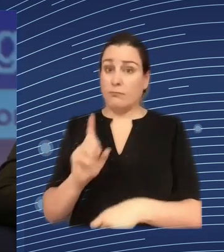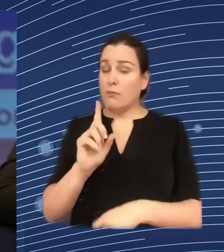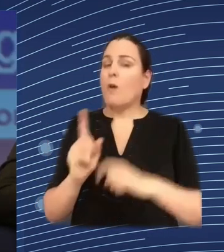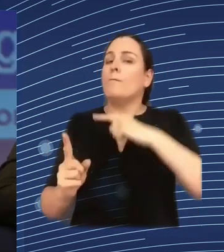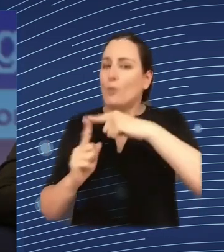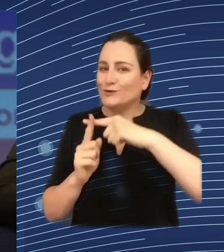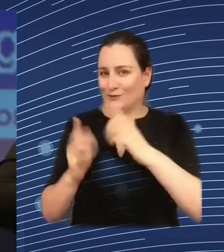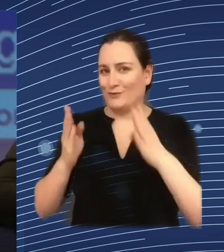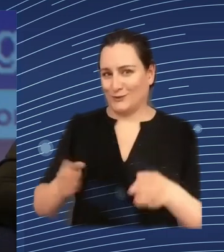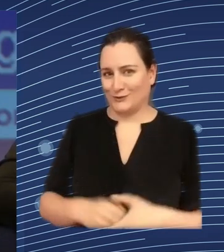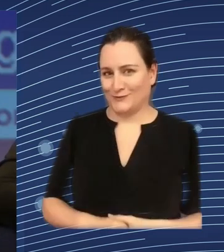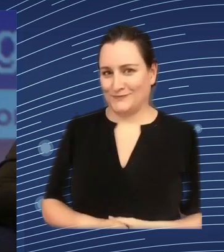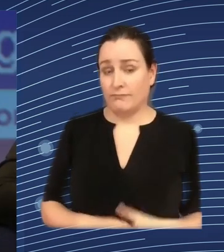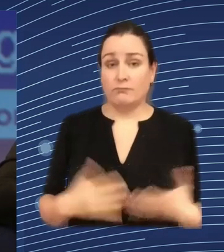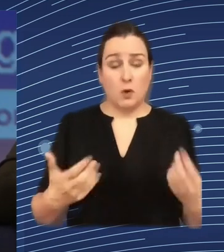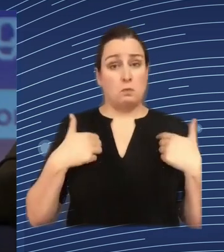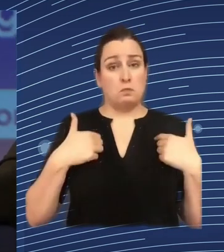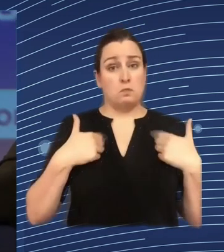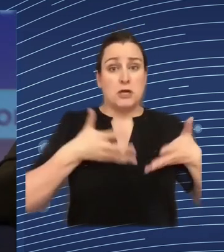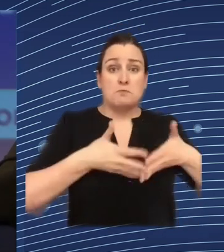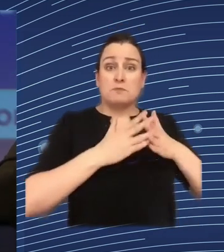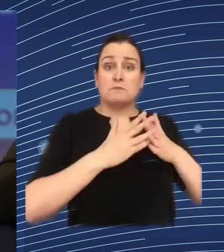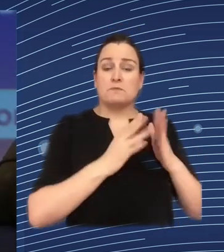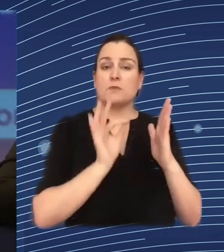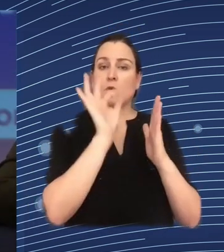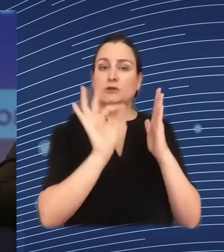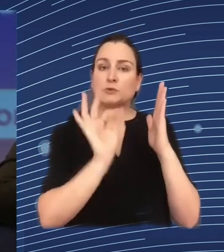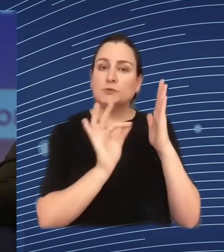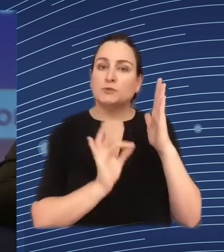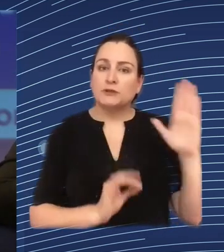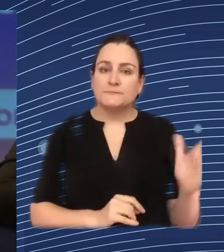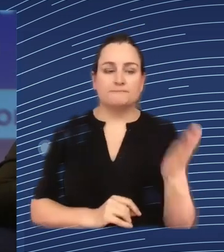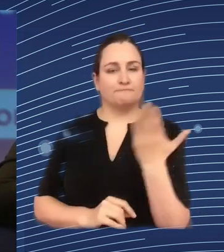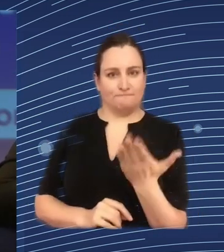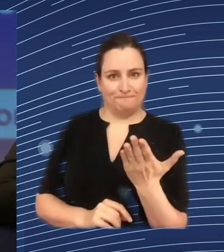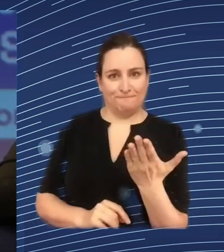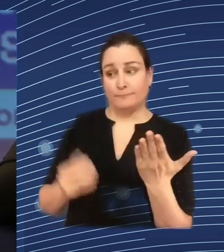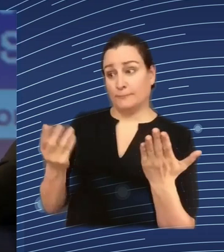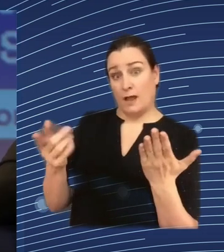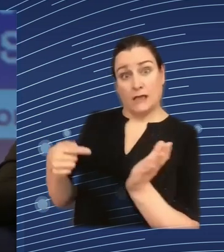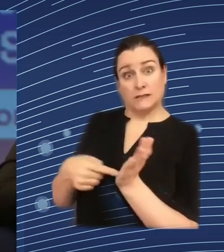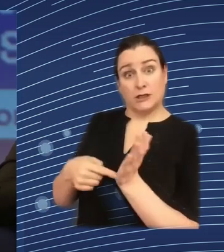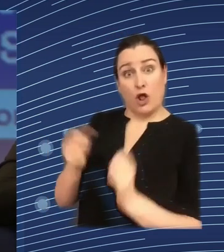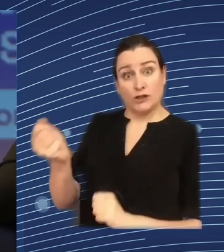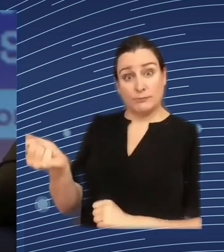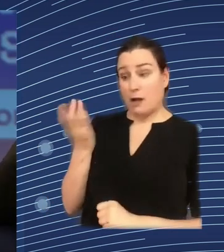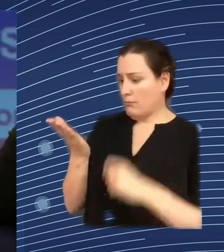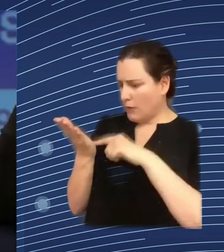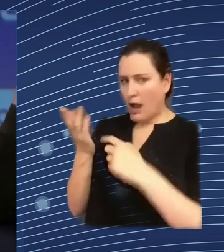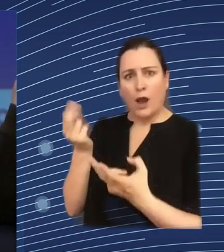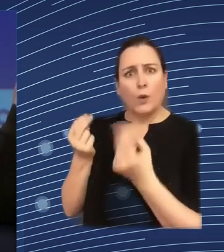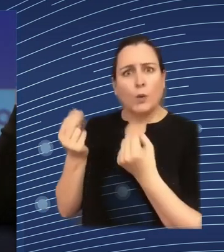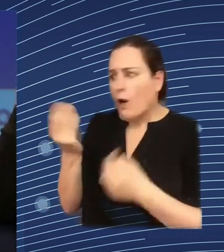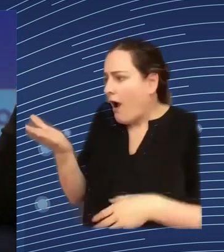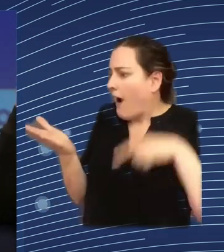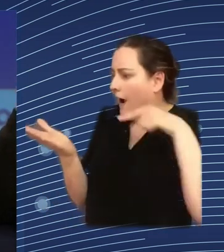ethics by design questionnaires so every time we create any technology that impacts the employees and the workforce we ask